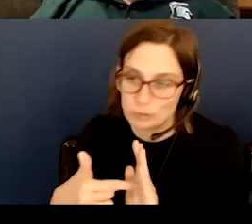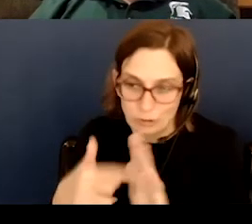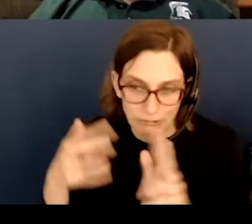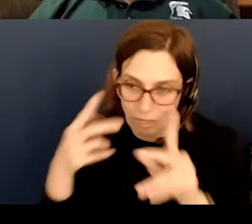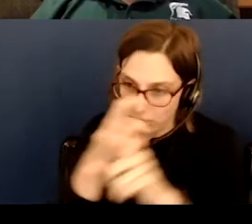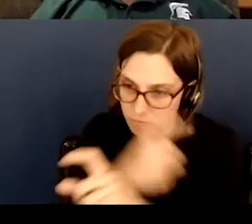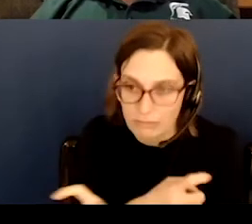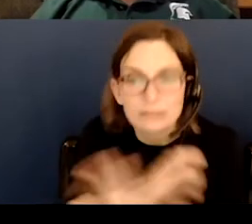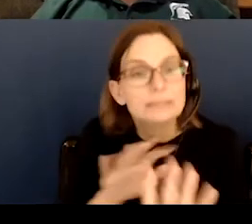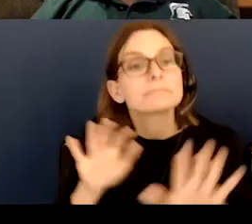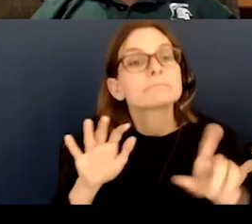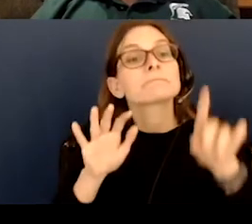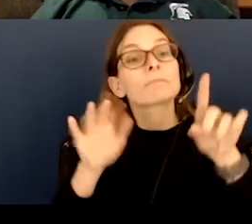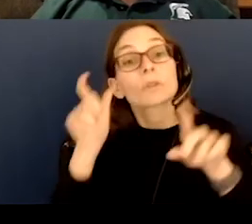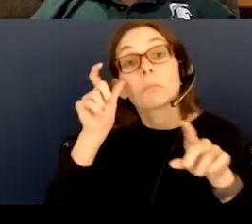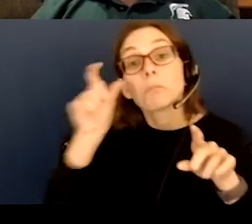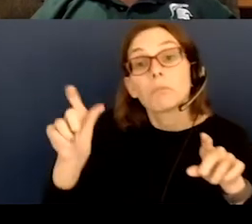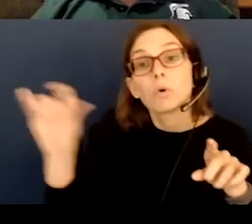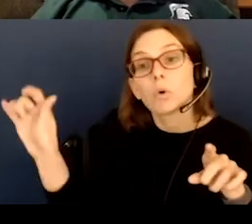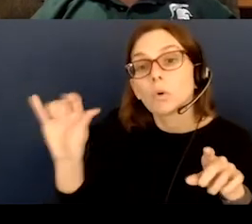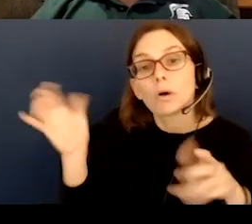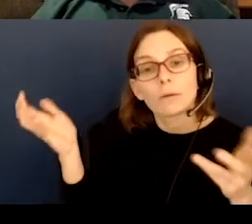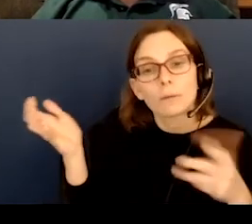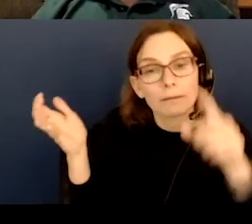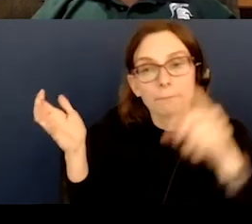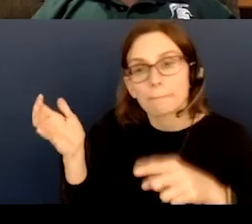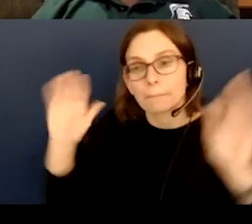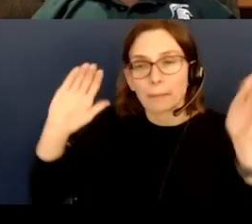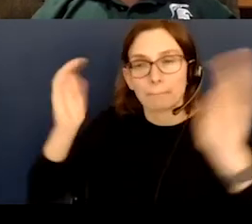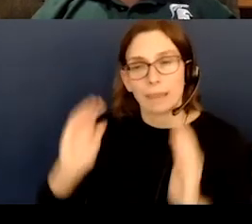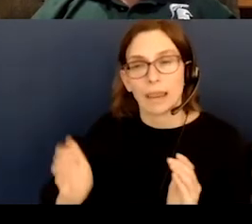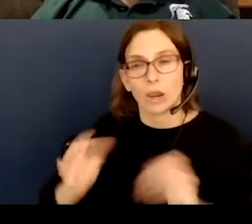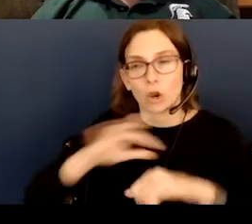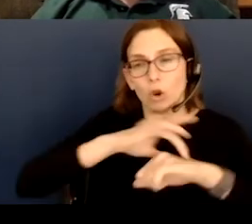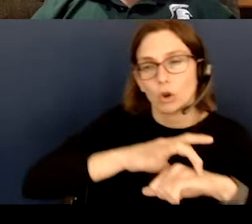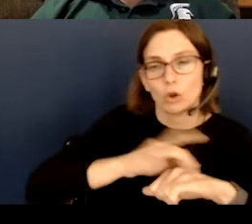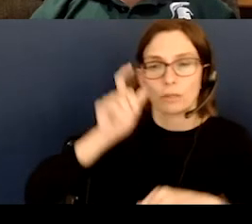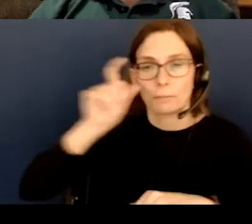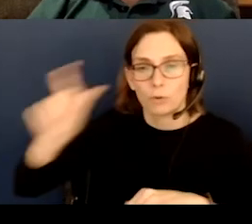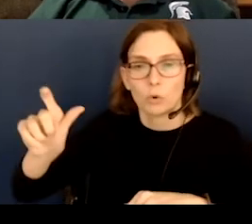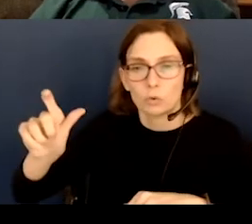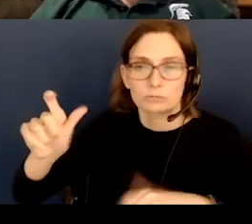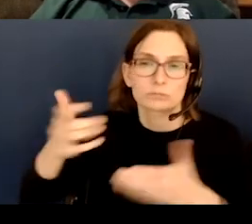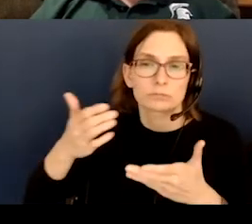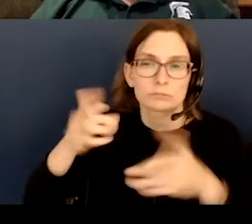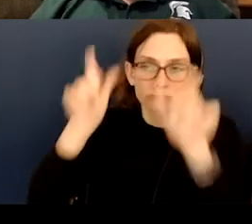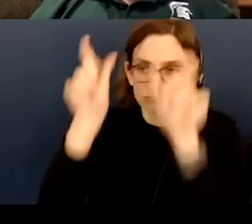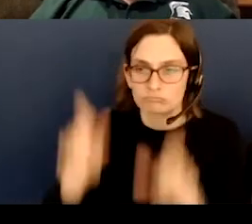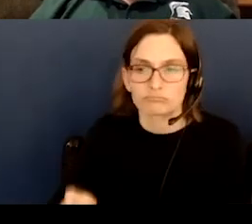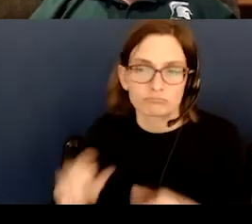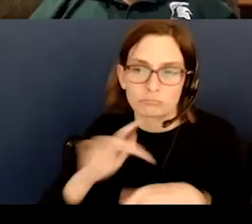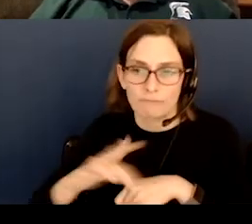But so what's the moon like? Here's a lot of data comparing the Earth and the moon. I'm just going to pull out some of this. This is, of course, it's all available